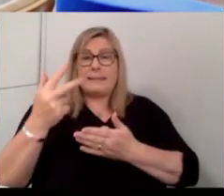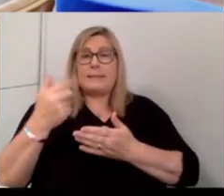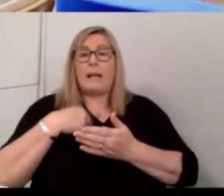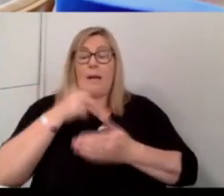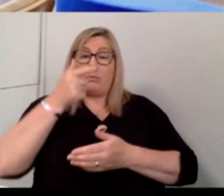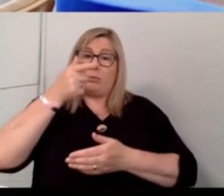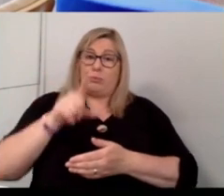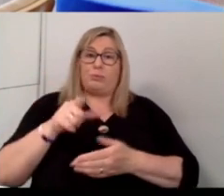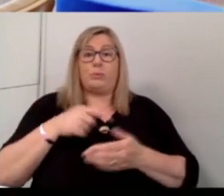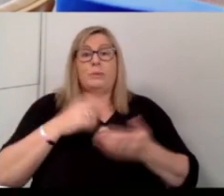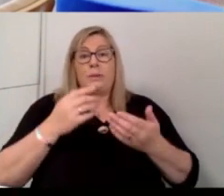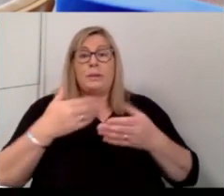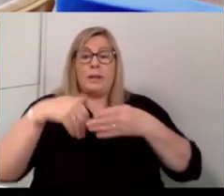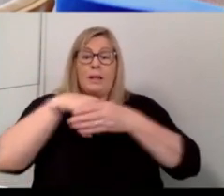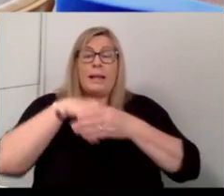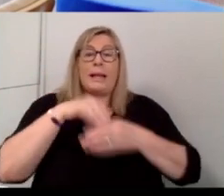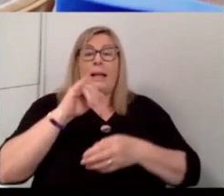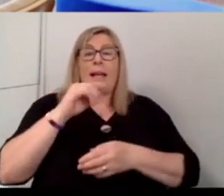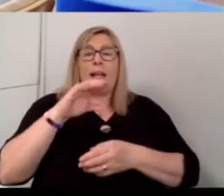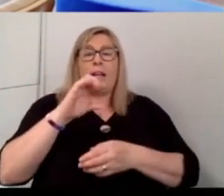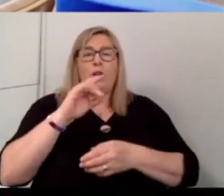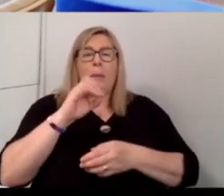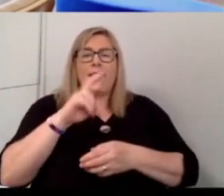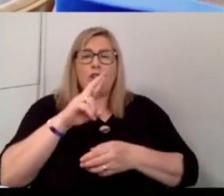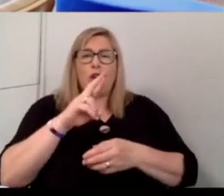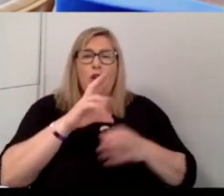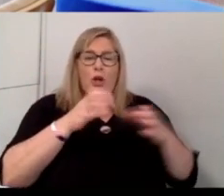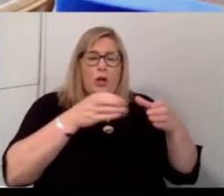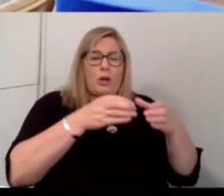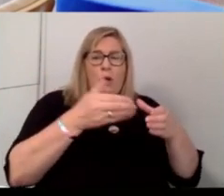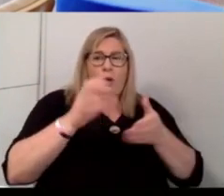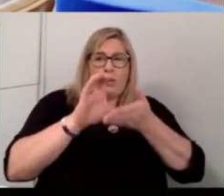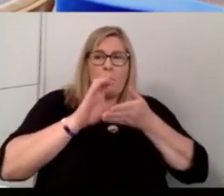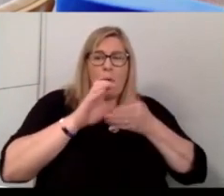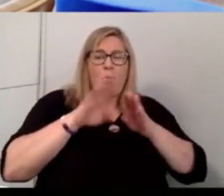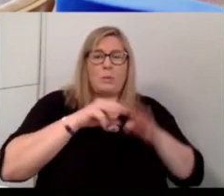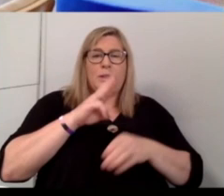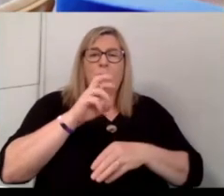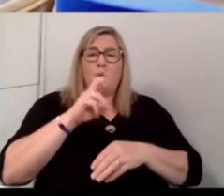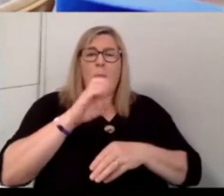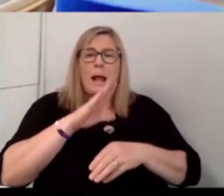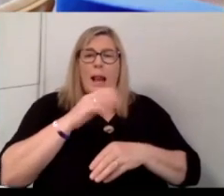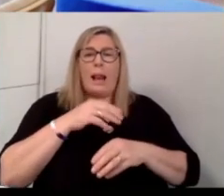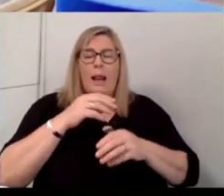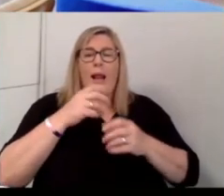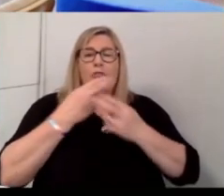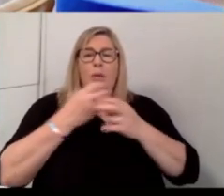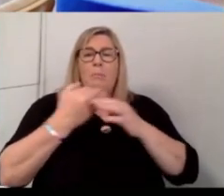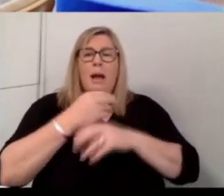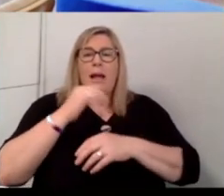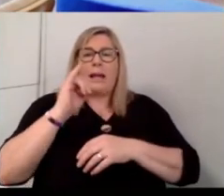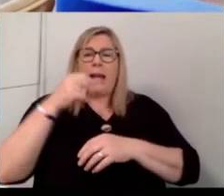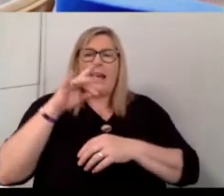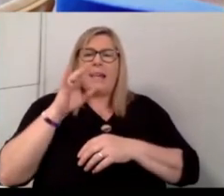enough to get onto an incubator, six-month incubator with Propel run by Ignite NI and funded